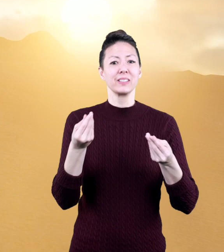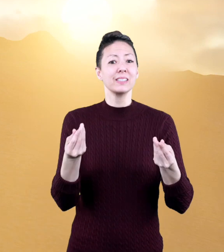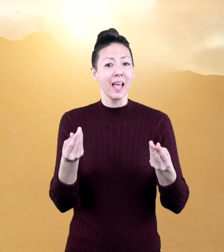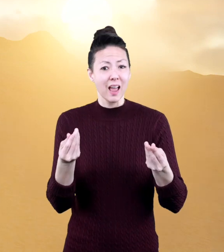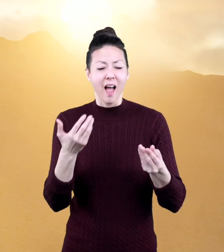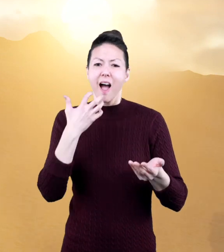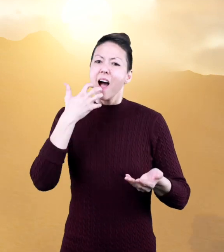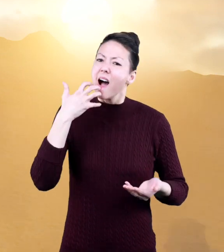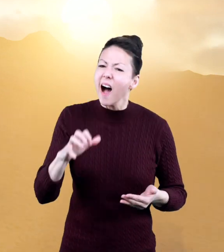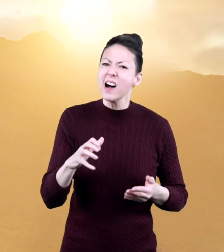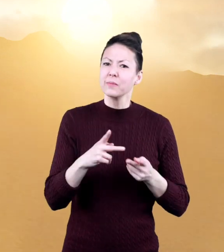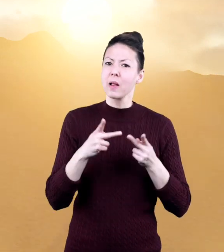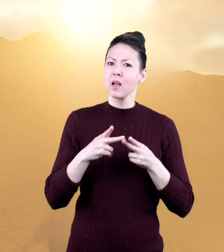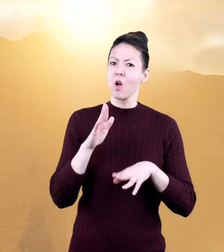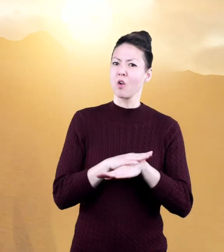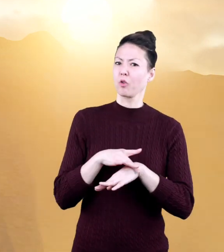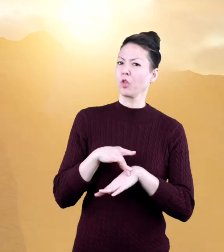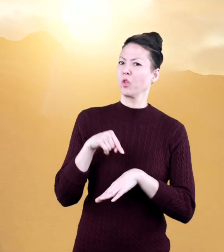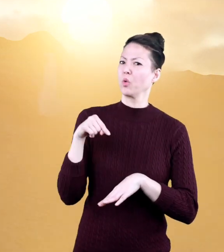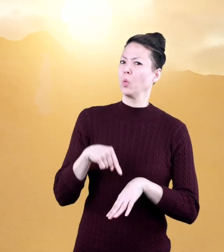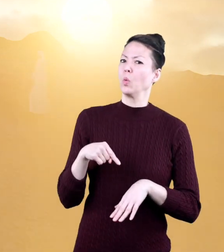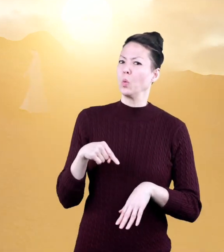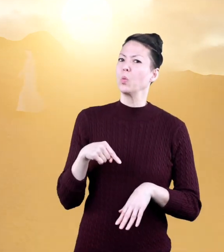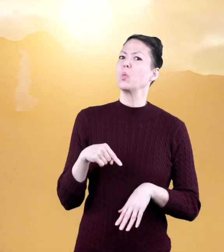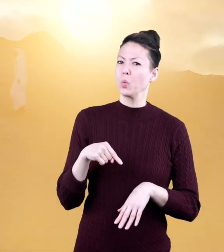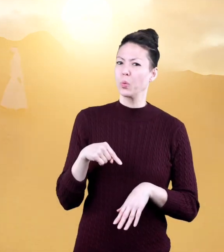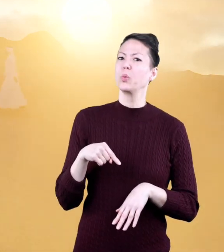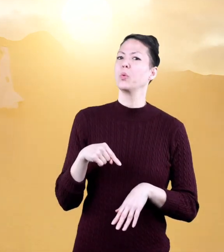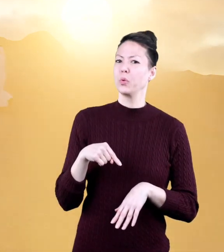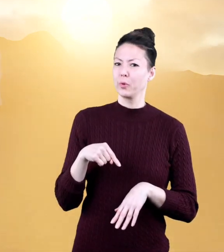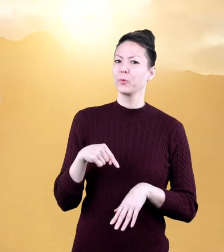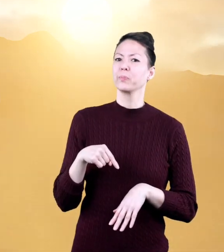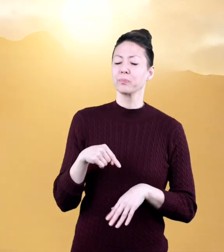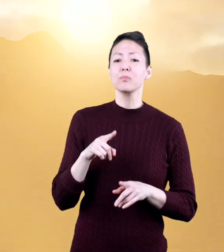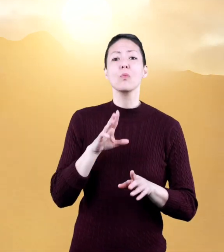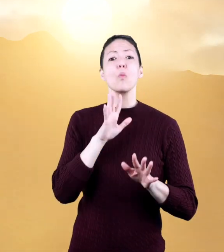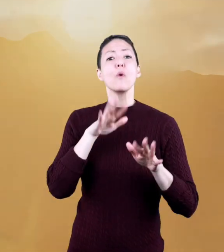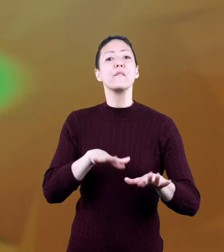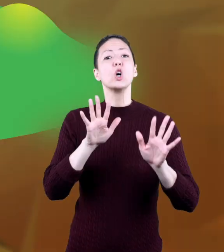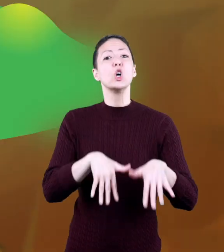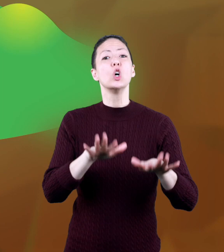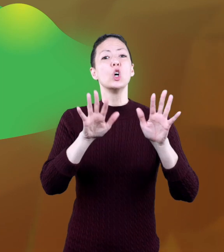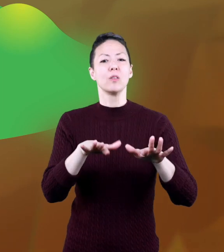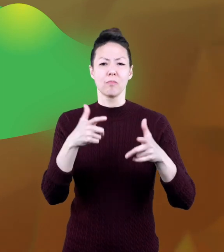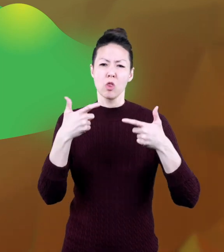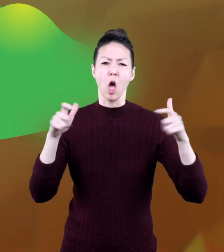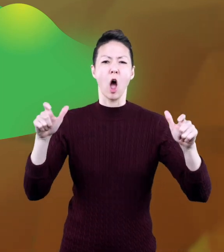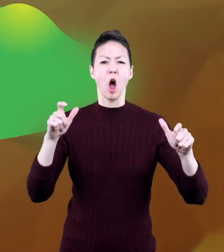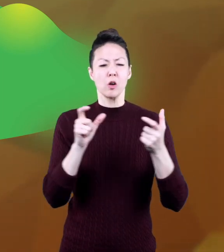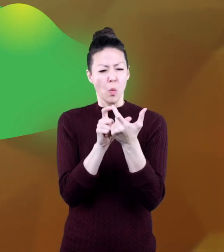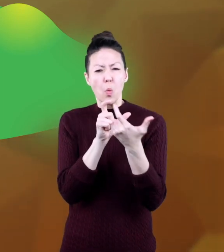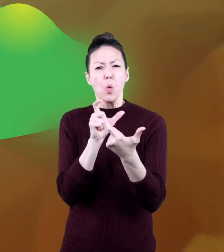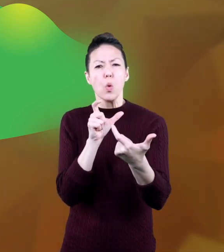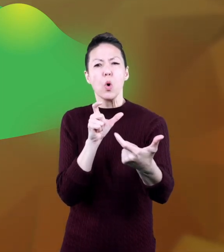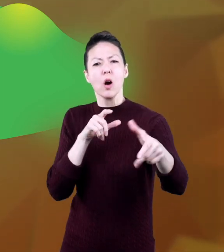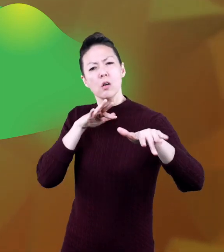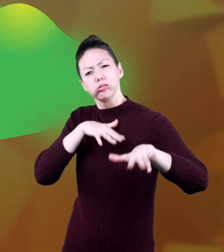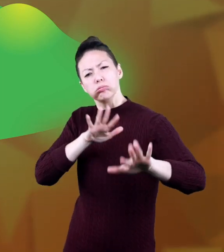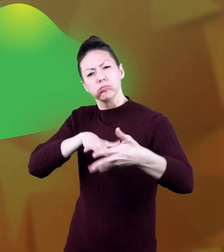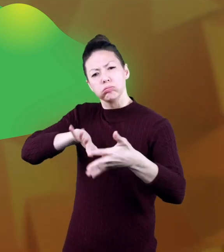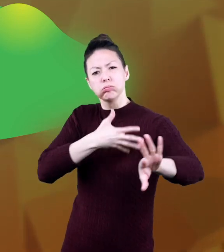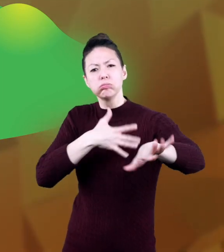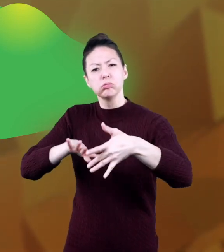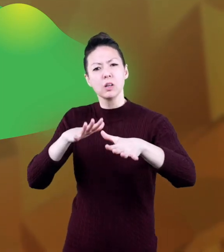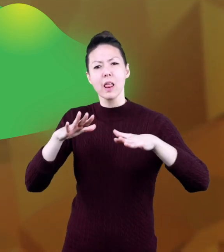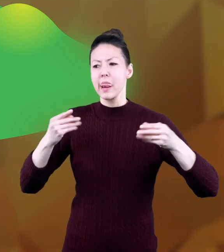sand in some of the hottest places on Earth. Rivers are long bodies of water that